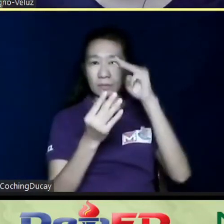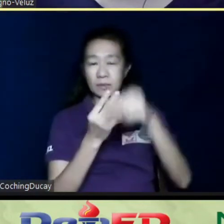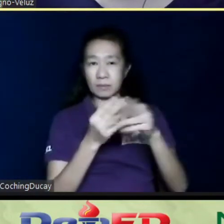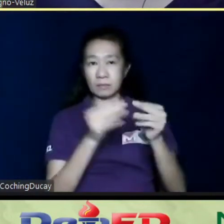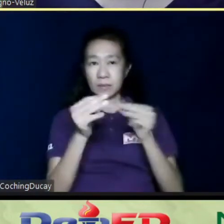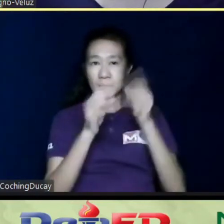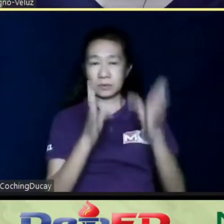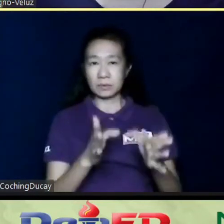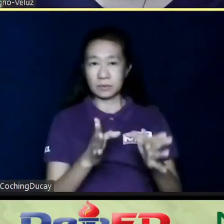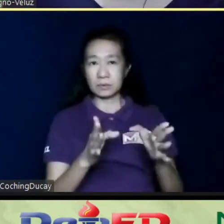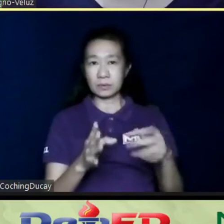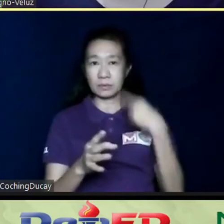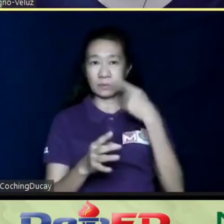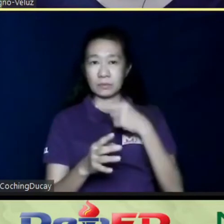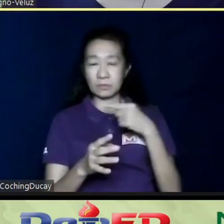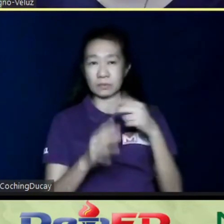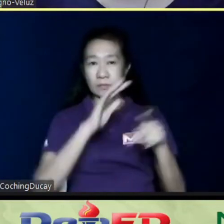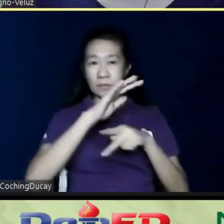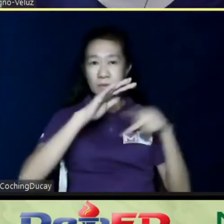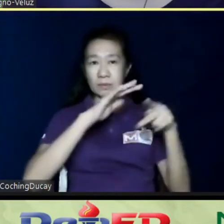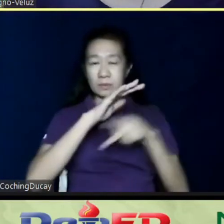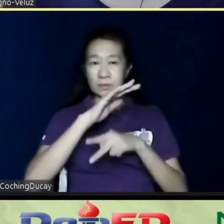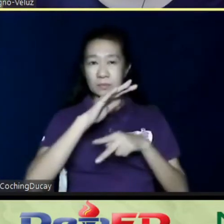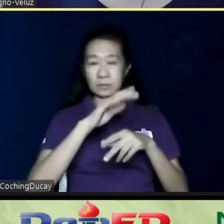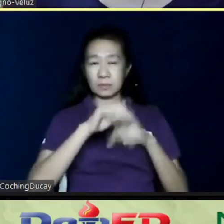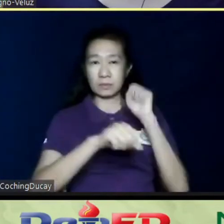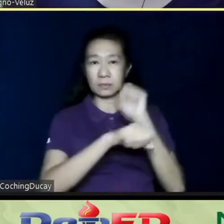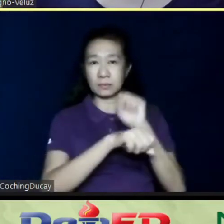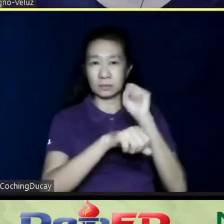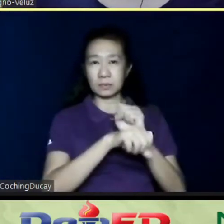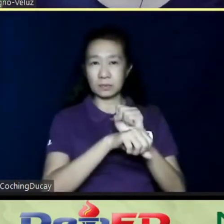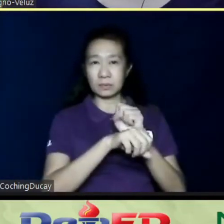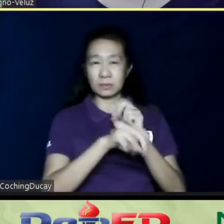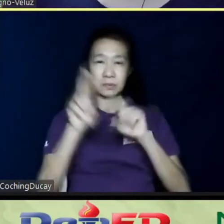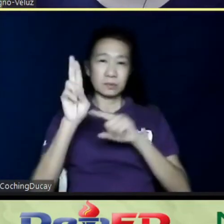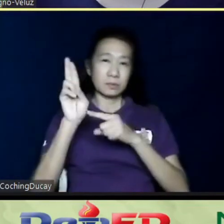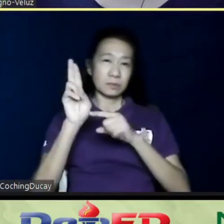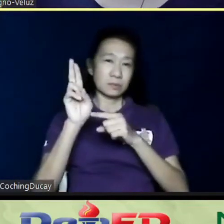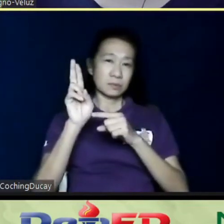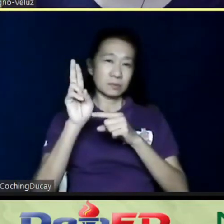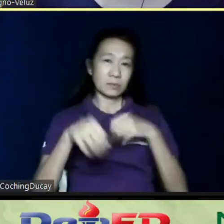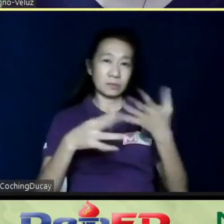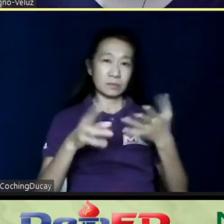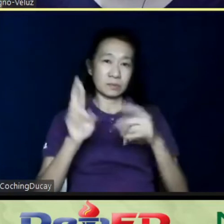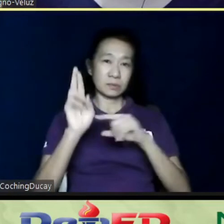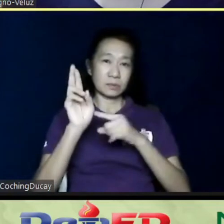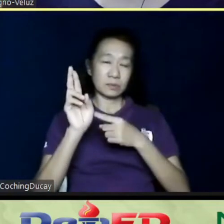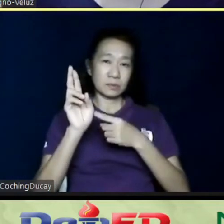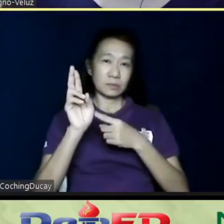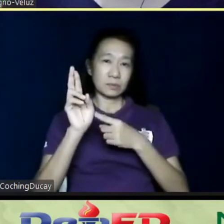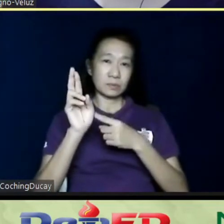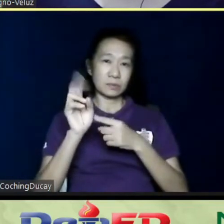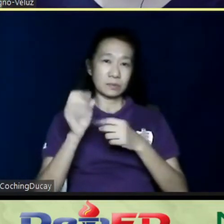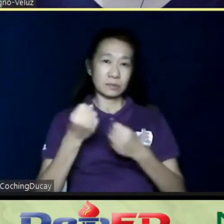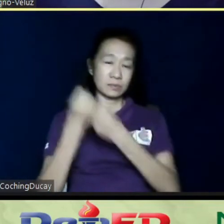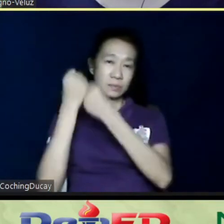So, our program managers are primarily tasked with resource. They provide the resources necessary to support